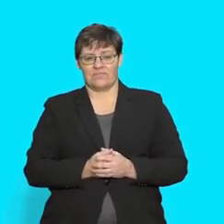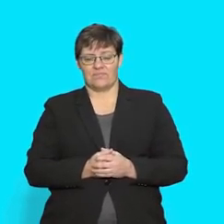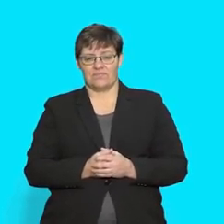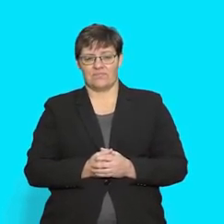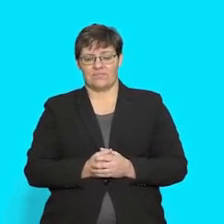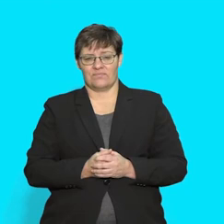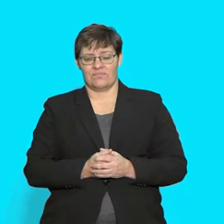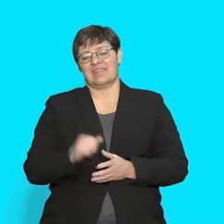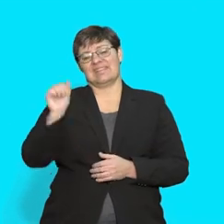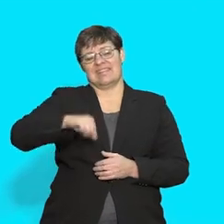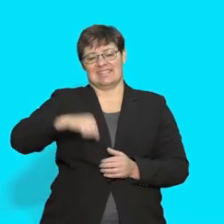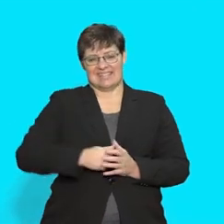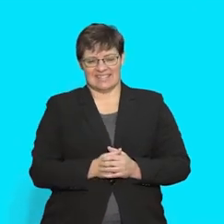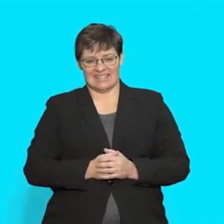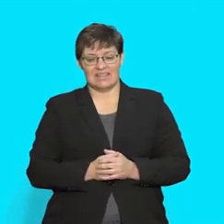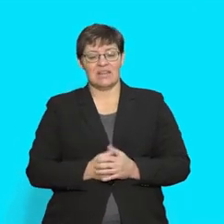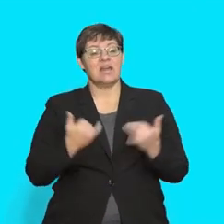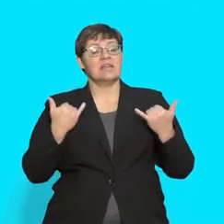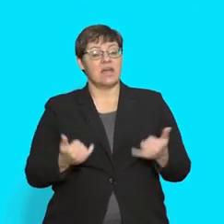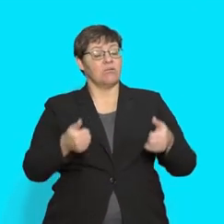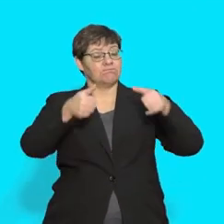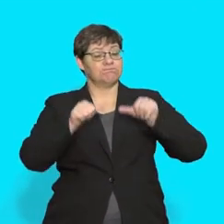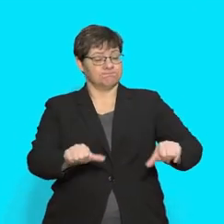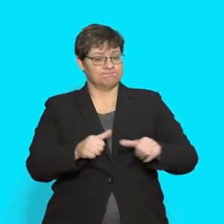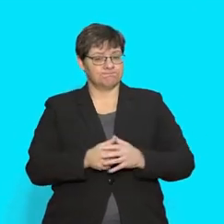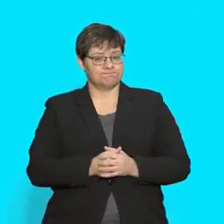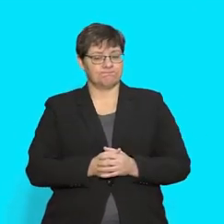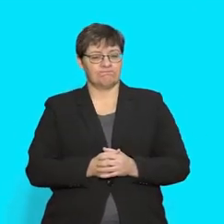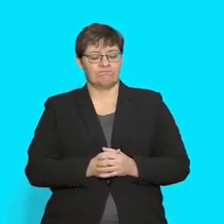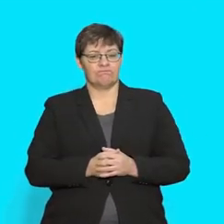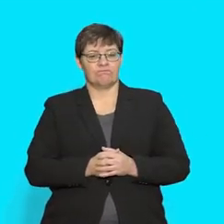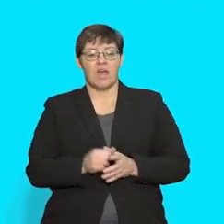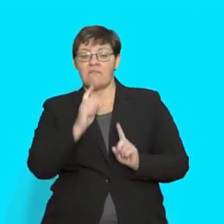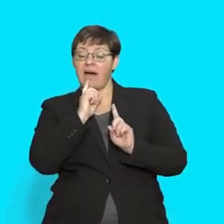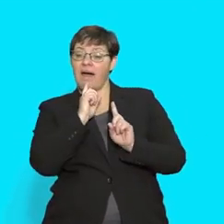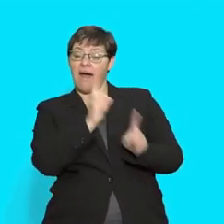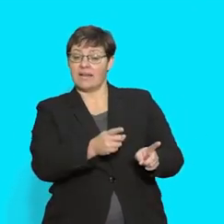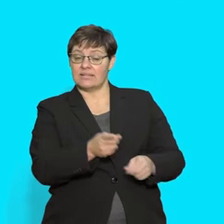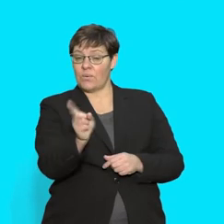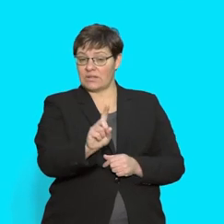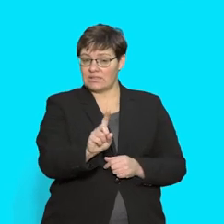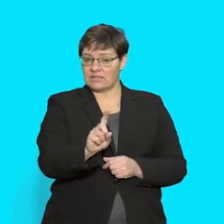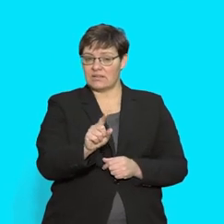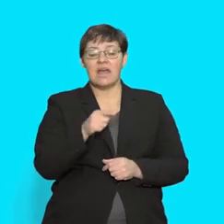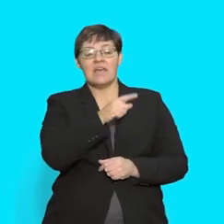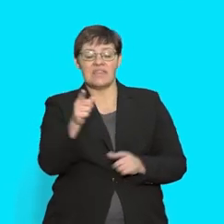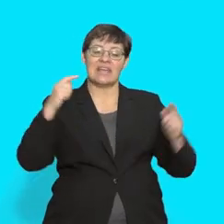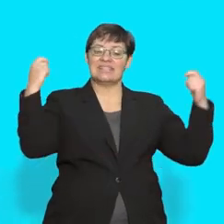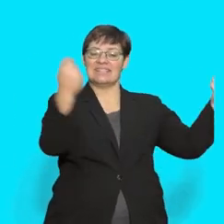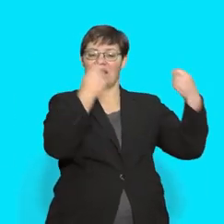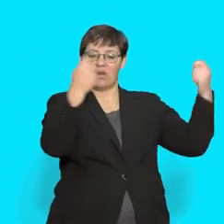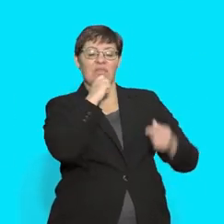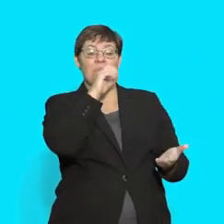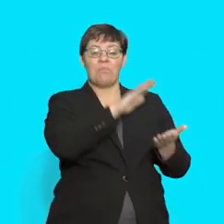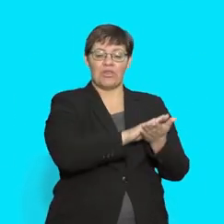Yes, now for another one. If the answer is They celebrate their birthdays on the